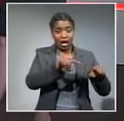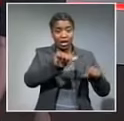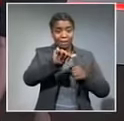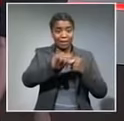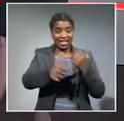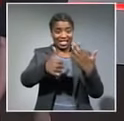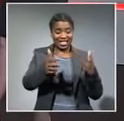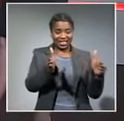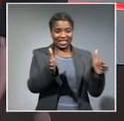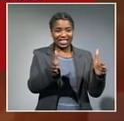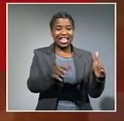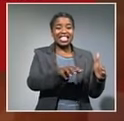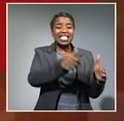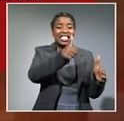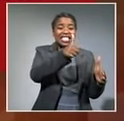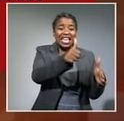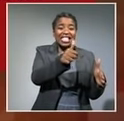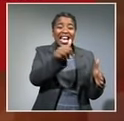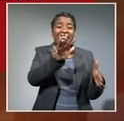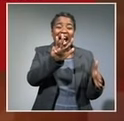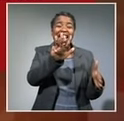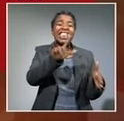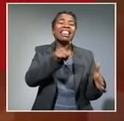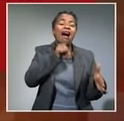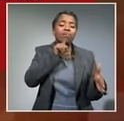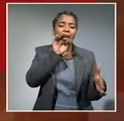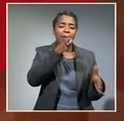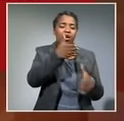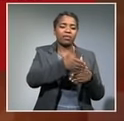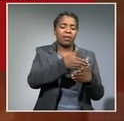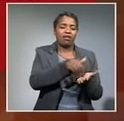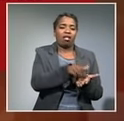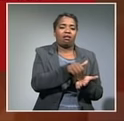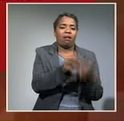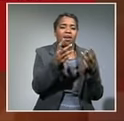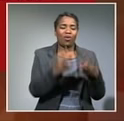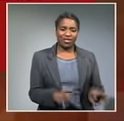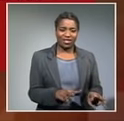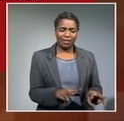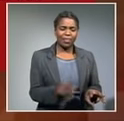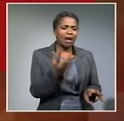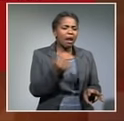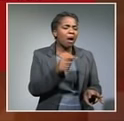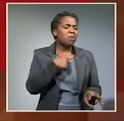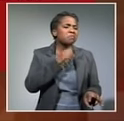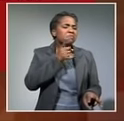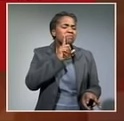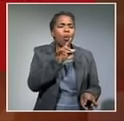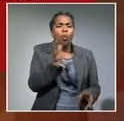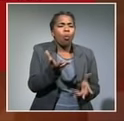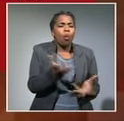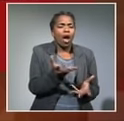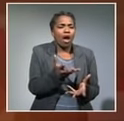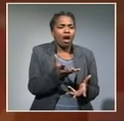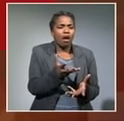lost 69 000 jobs that's in the second quarter now when we zone in and we find out exactly which sectors are